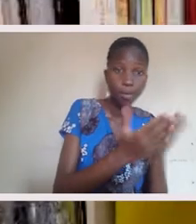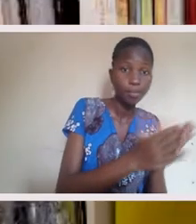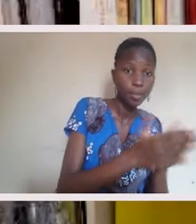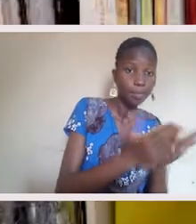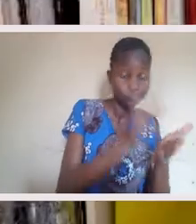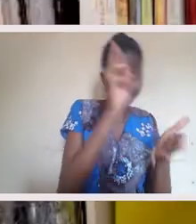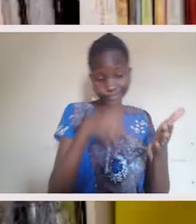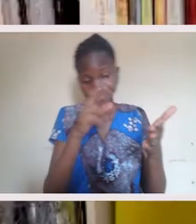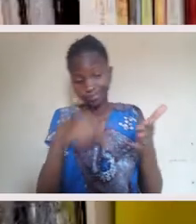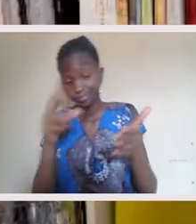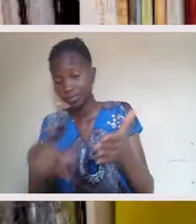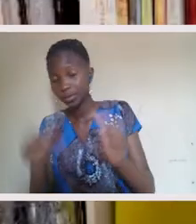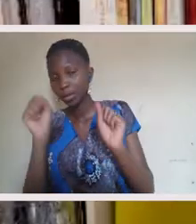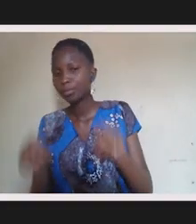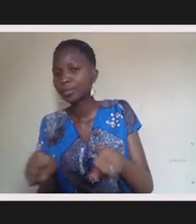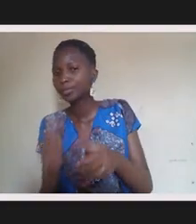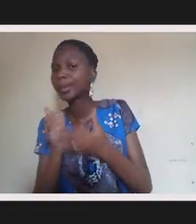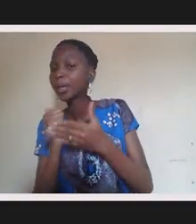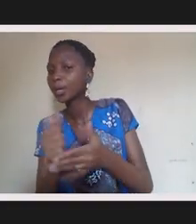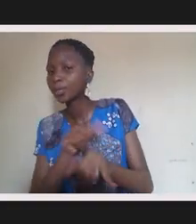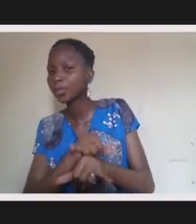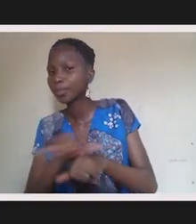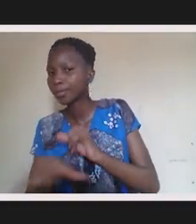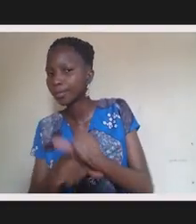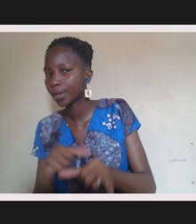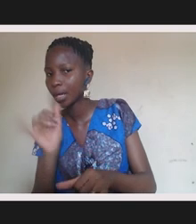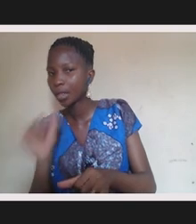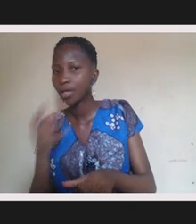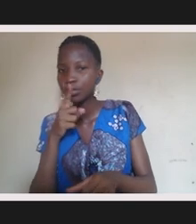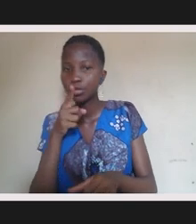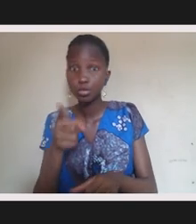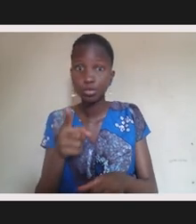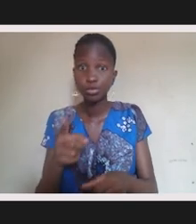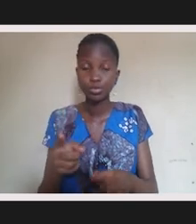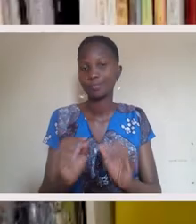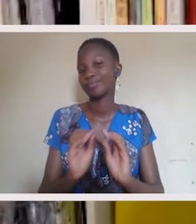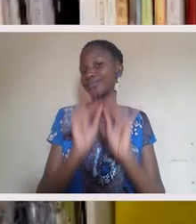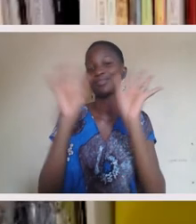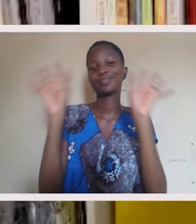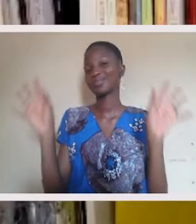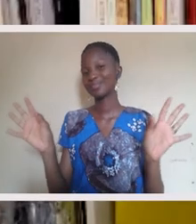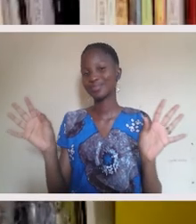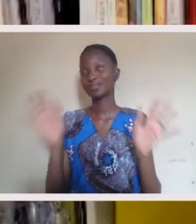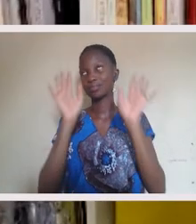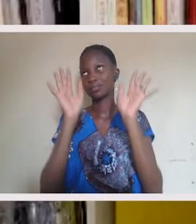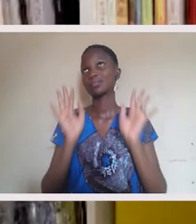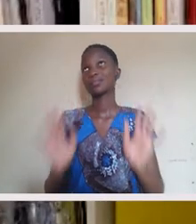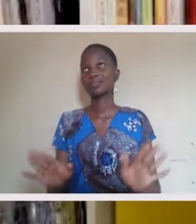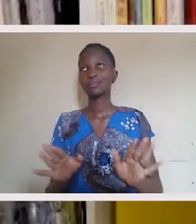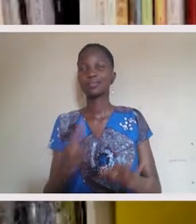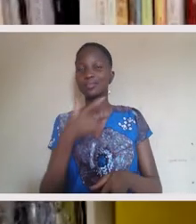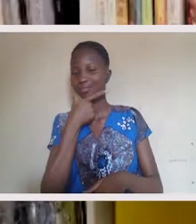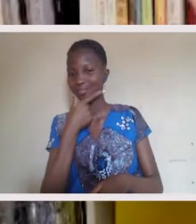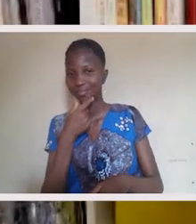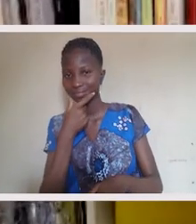you're shiny and wonderful. Um, and so part of, part of these things is actually people learning to take, okay. So